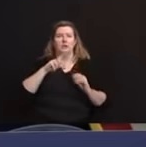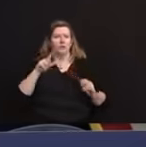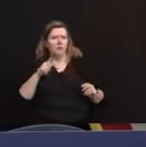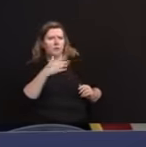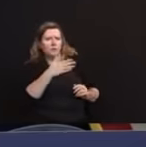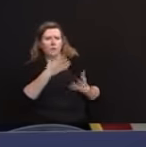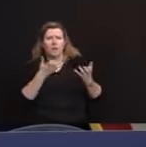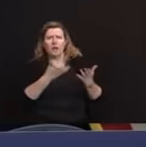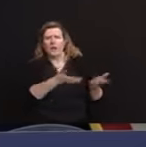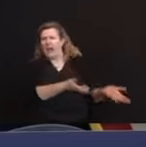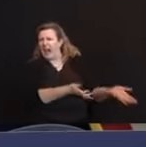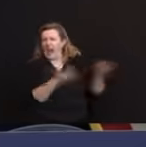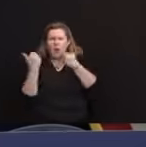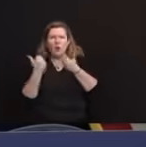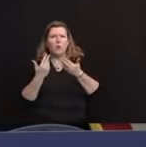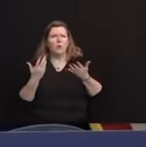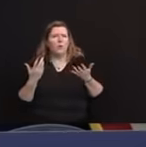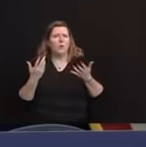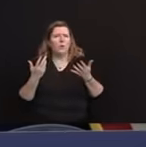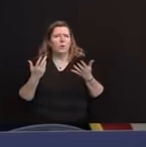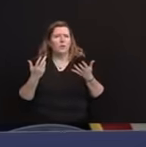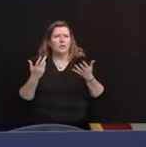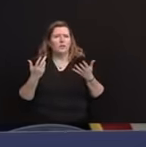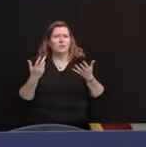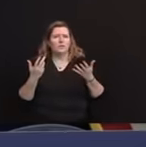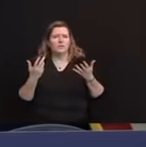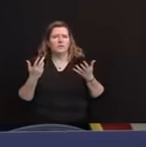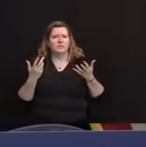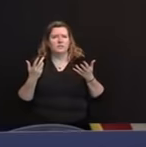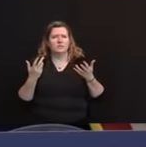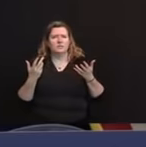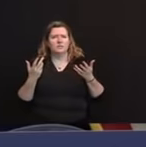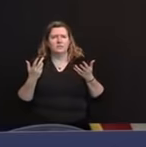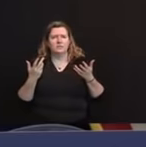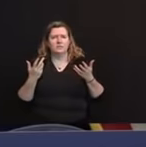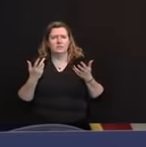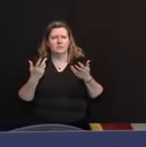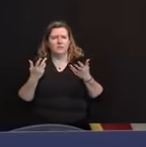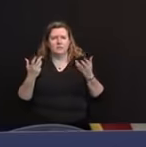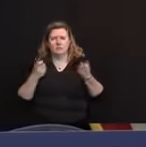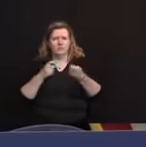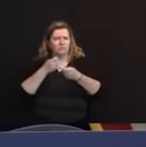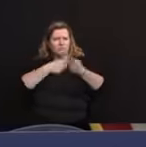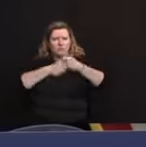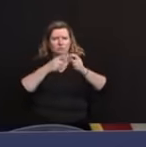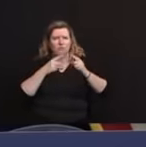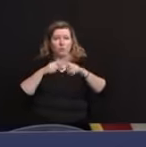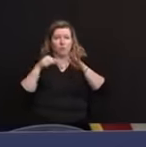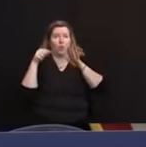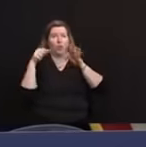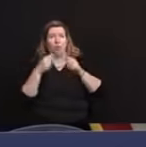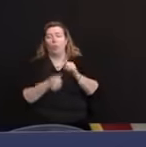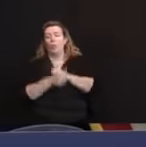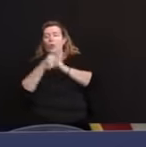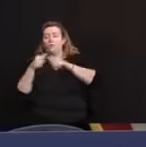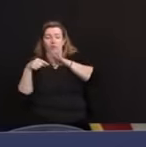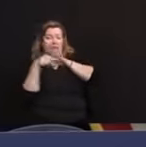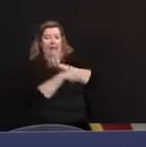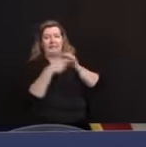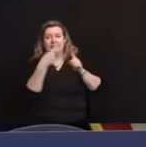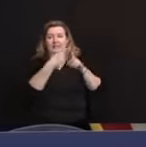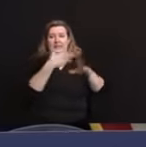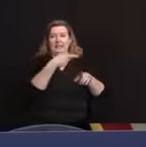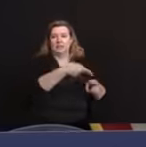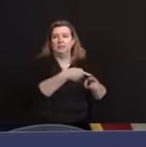changed all the locks and threatened to kill the tenant if he returned. So, he was charged with terroristic threats as well as the EO violation for that